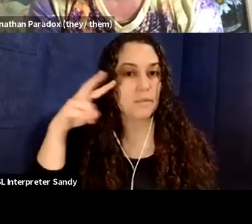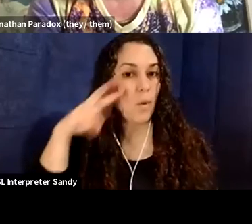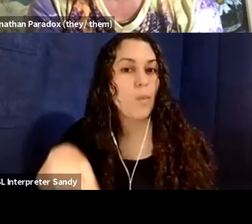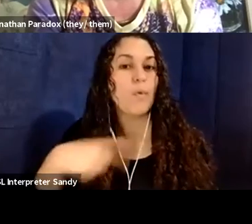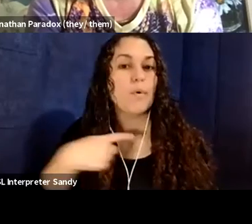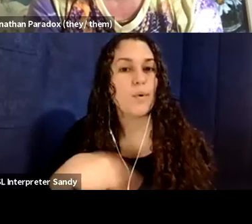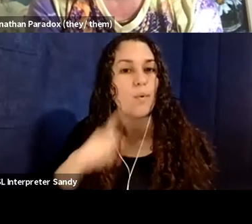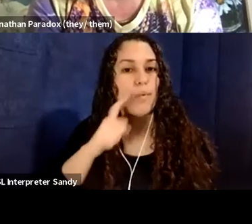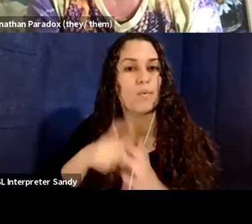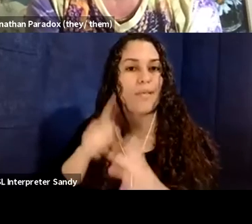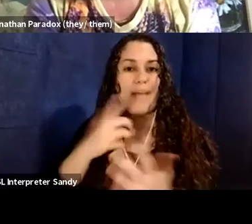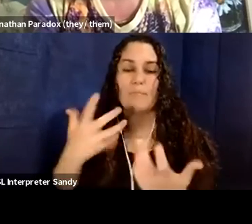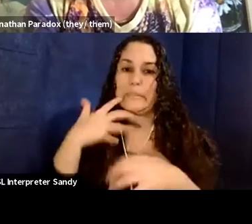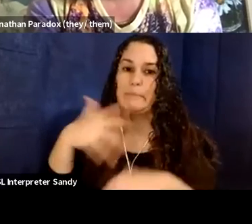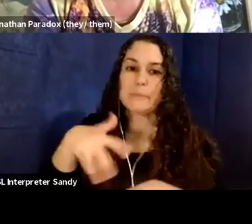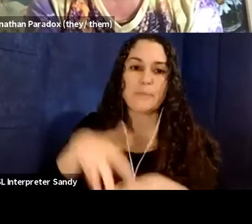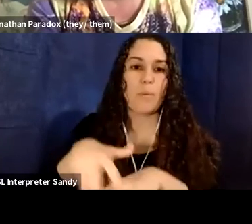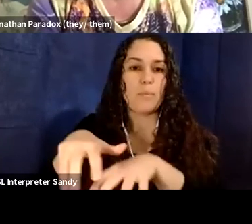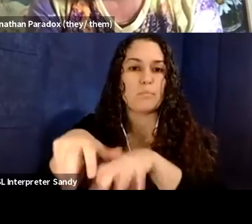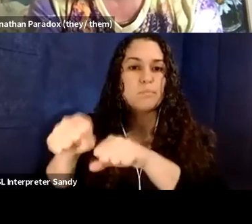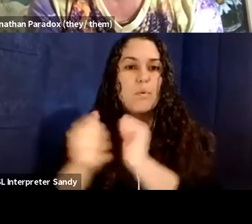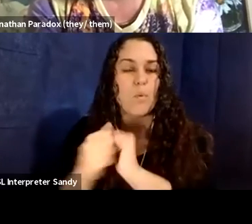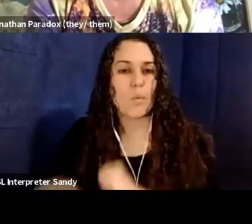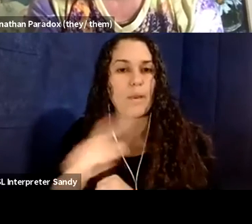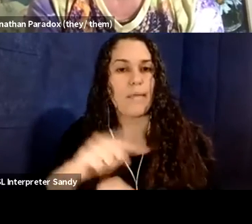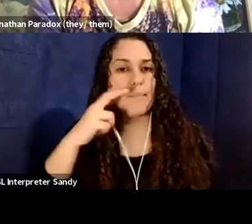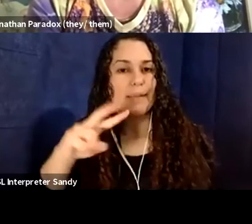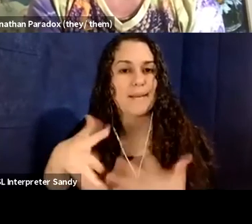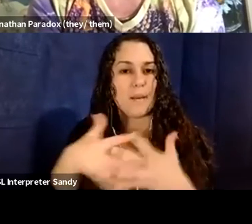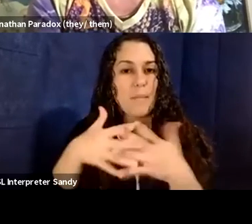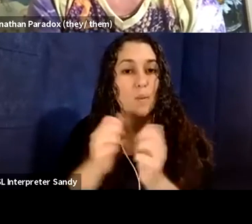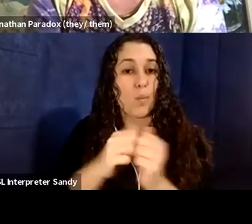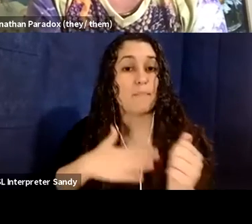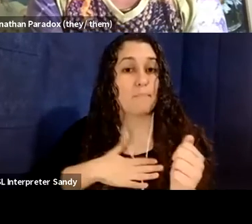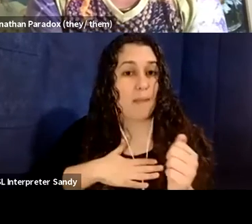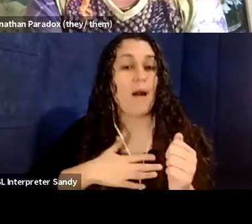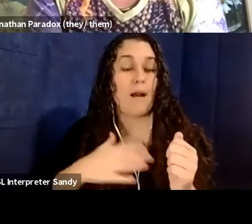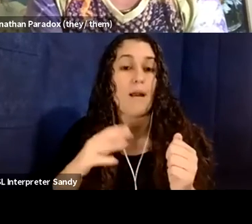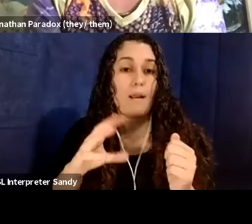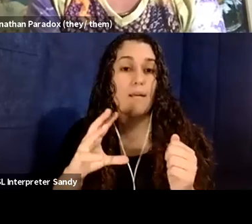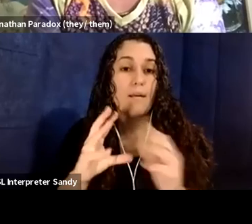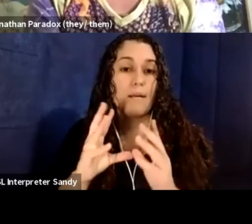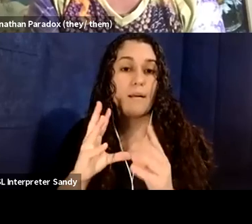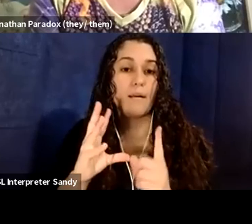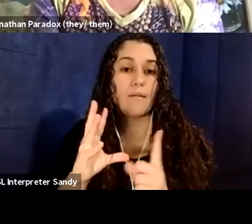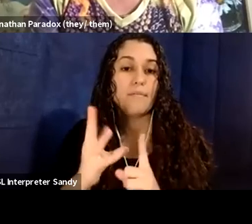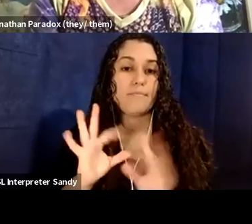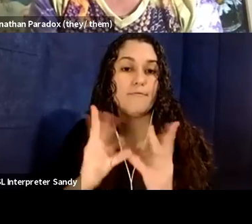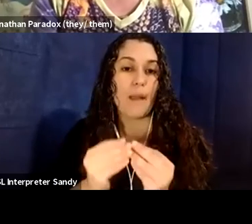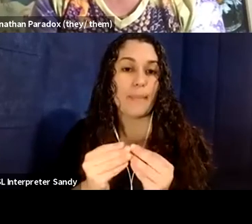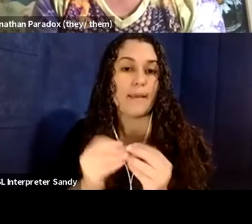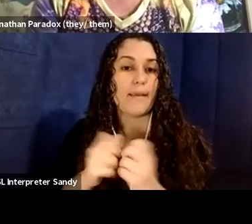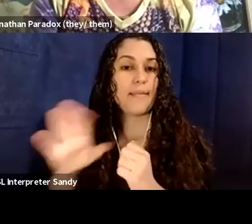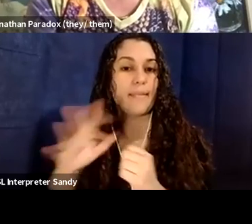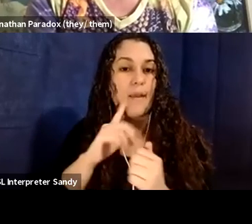that deep colonization that's happened, um, with Mexican Americans through my own family in which, um, their native language and